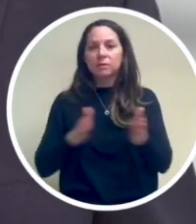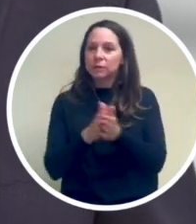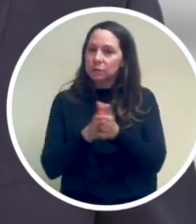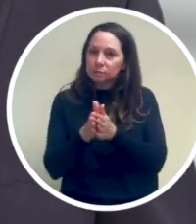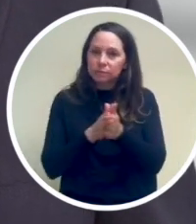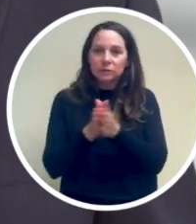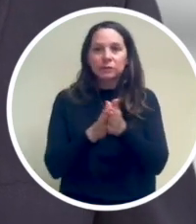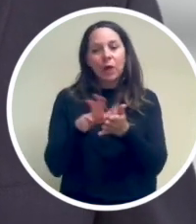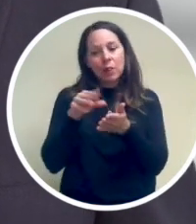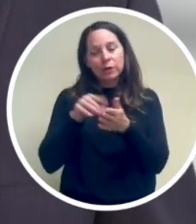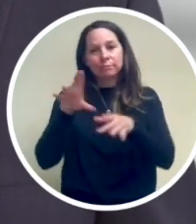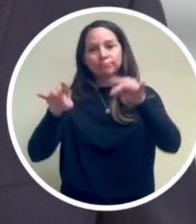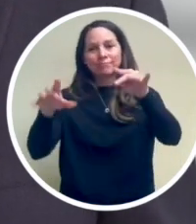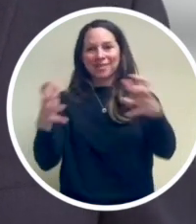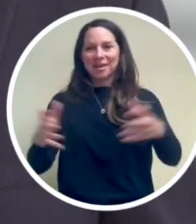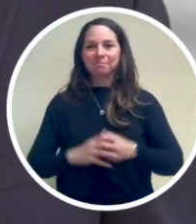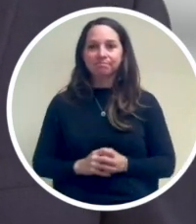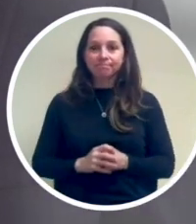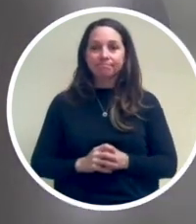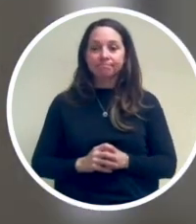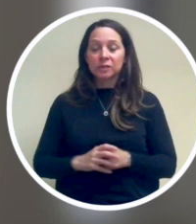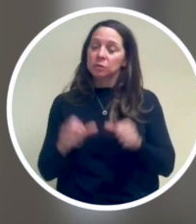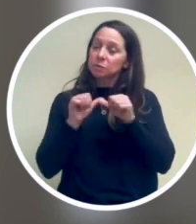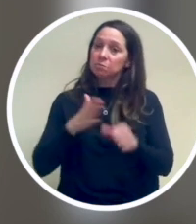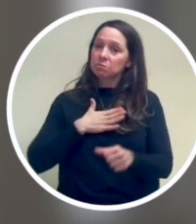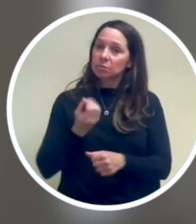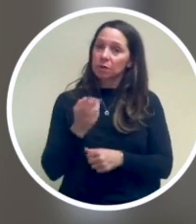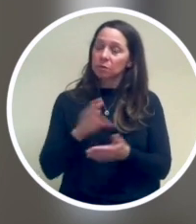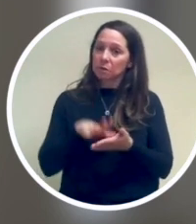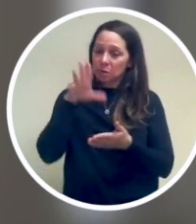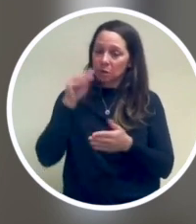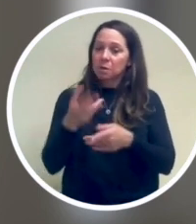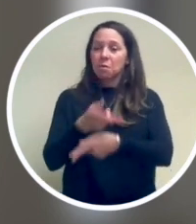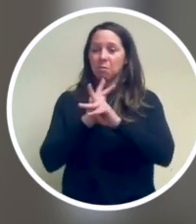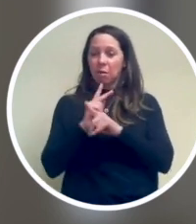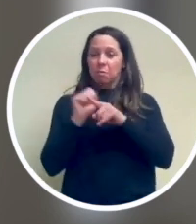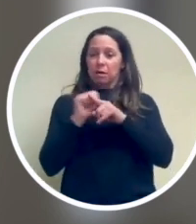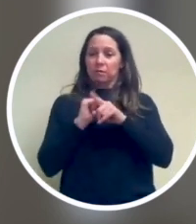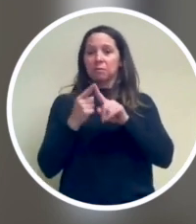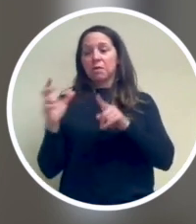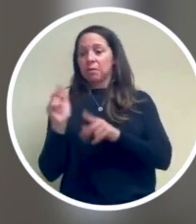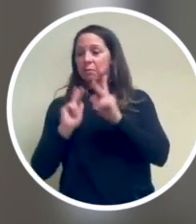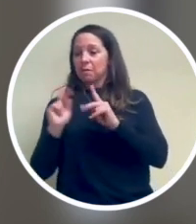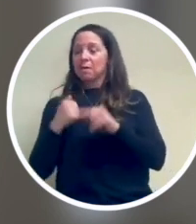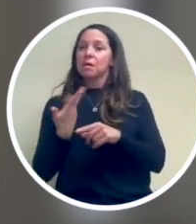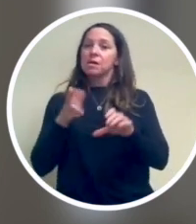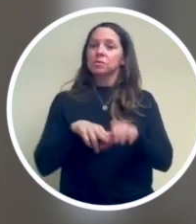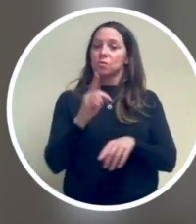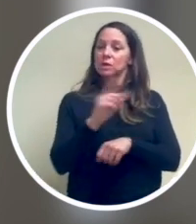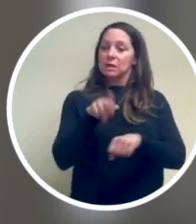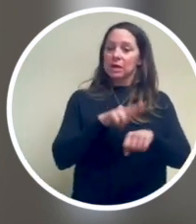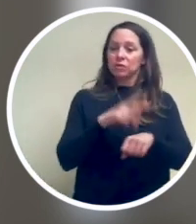enthusiasm to the effort and their learning a lot. To advance my own learning and to borrow practices from better performers,